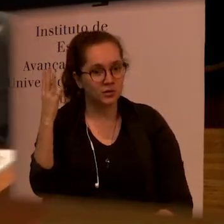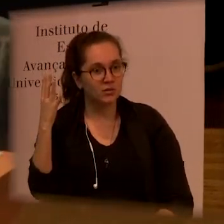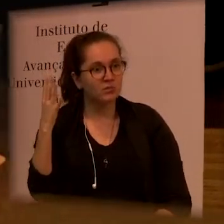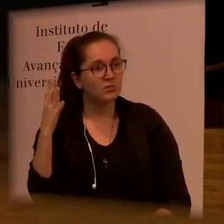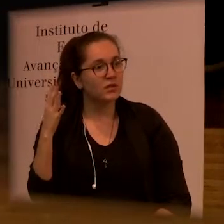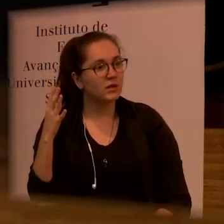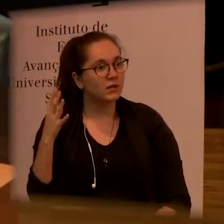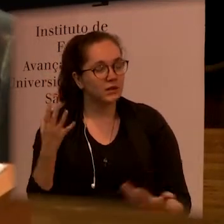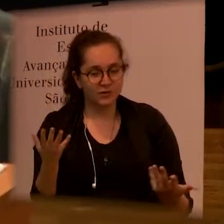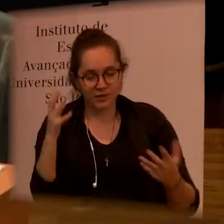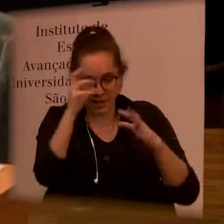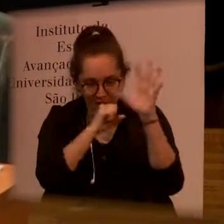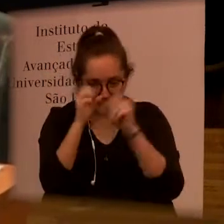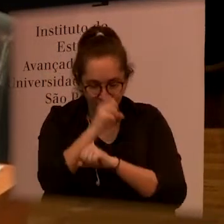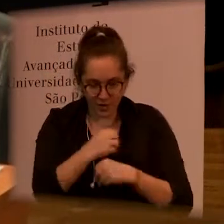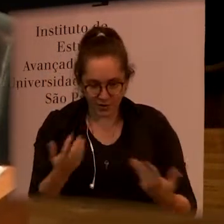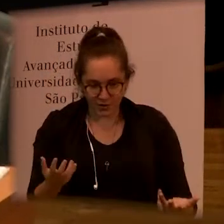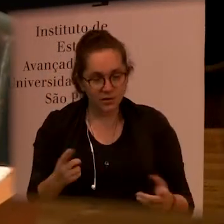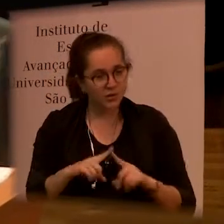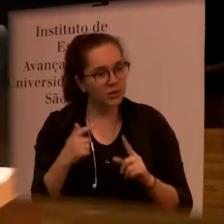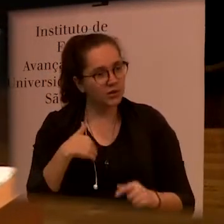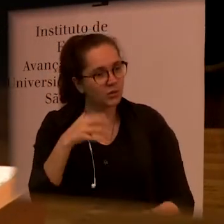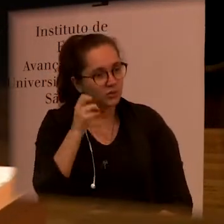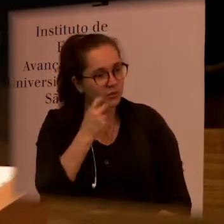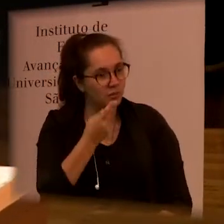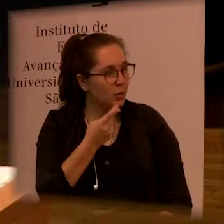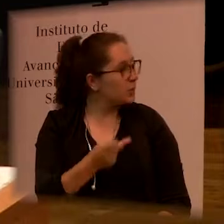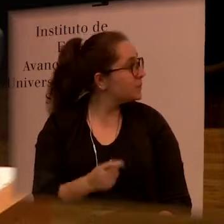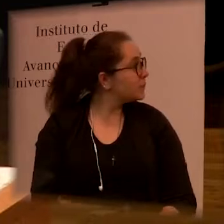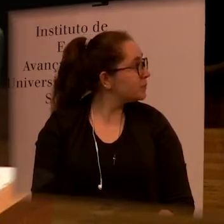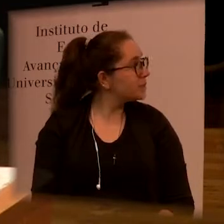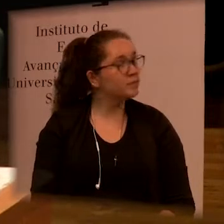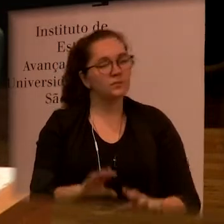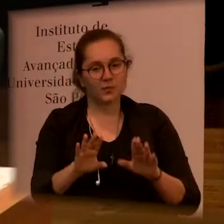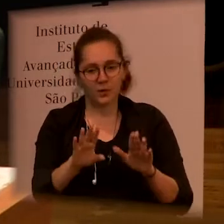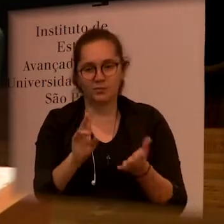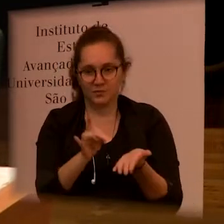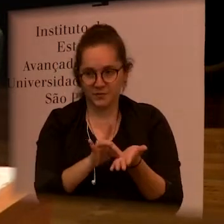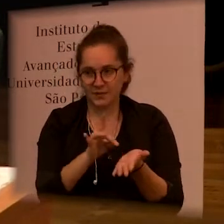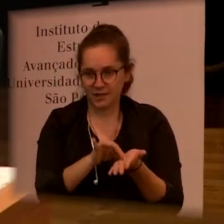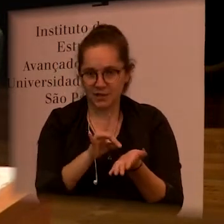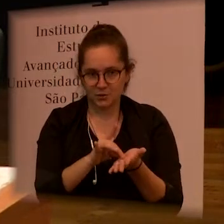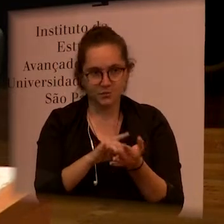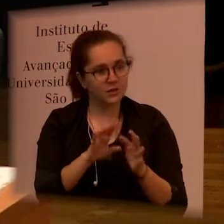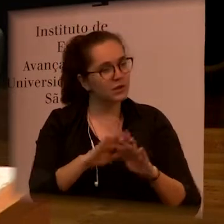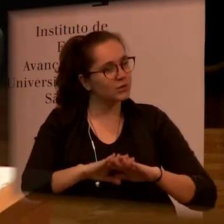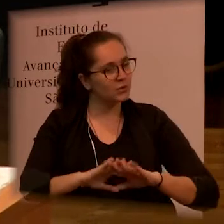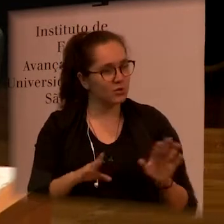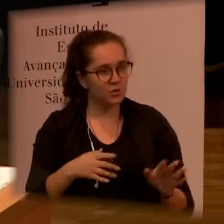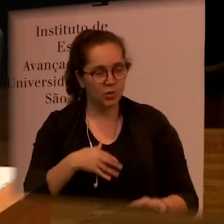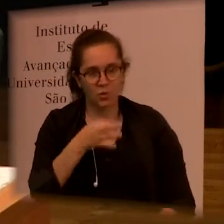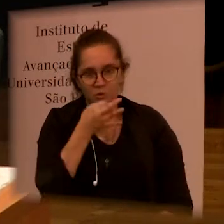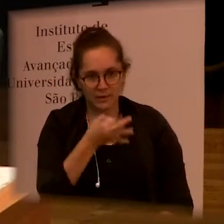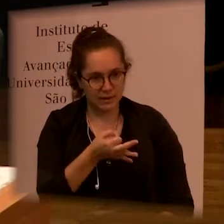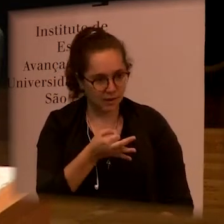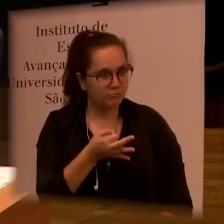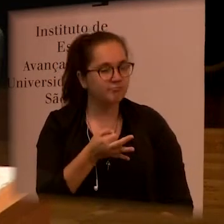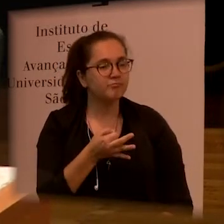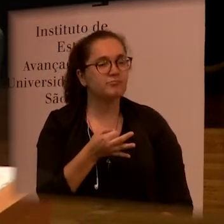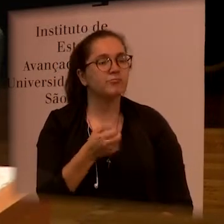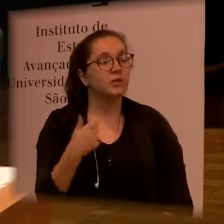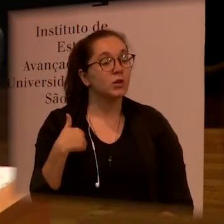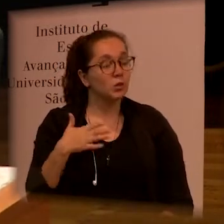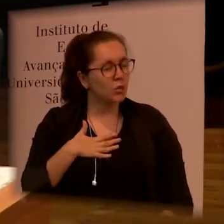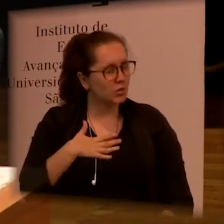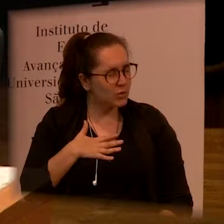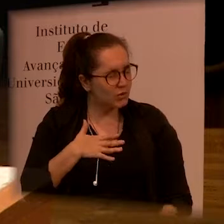because of population that you are referred and I would like to listen to this I would like to make a comment exactly following this line